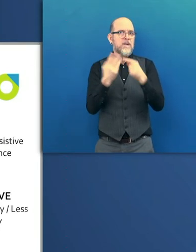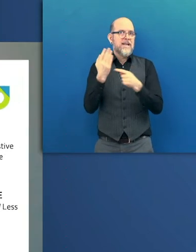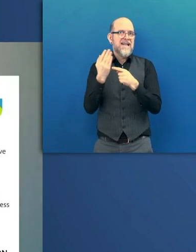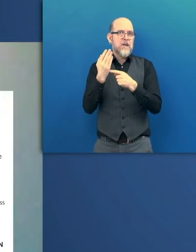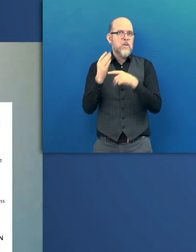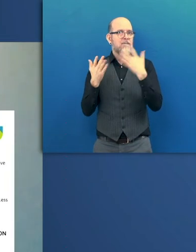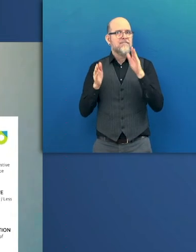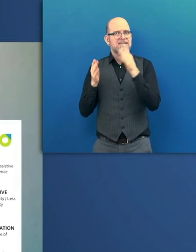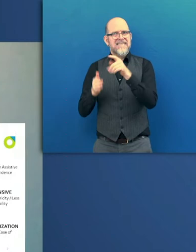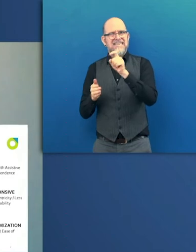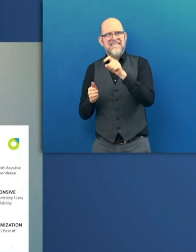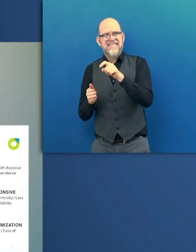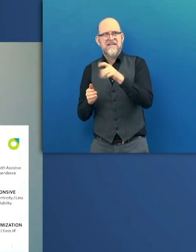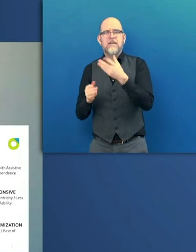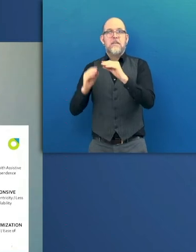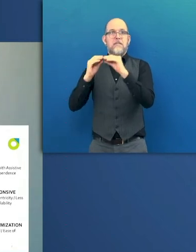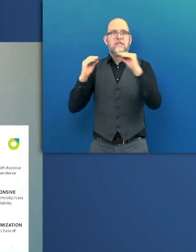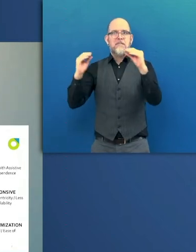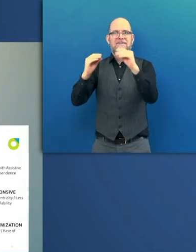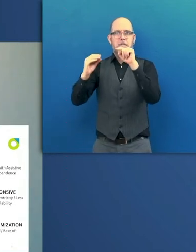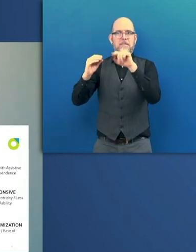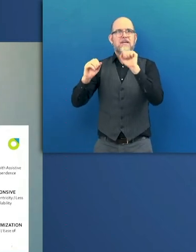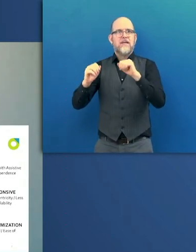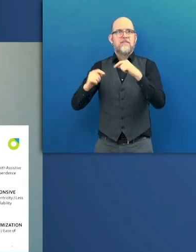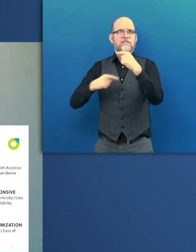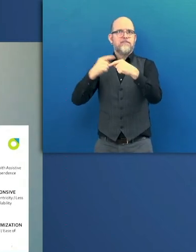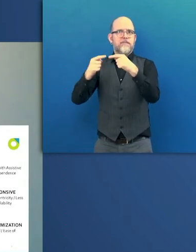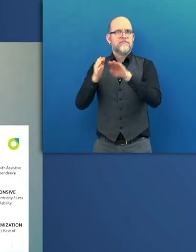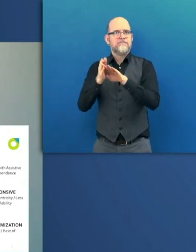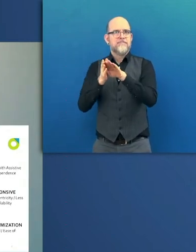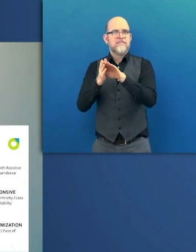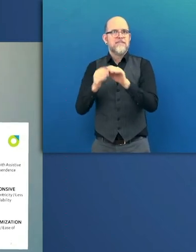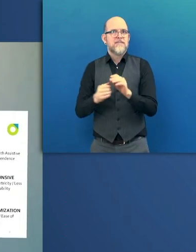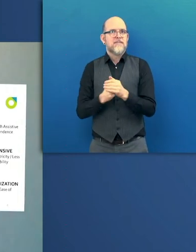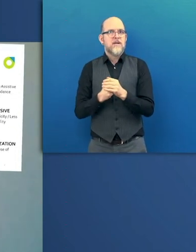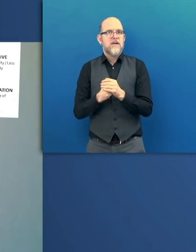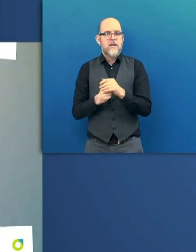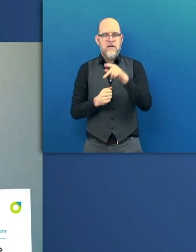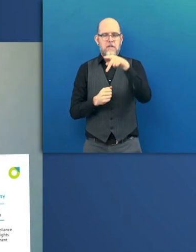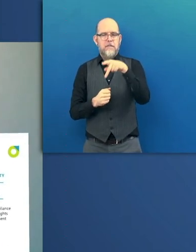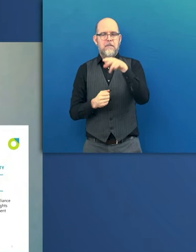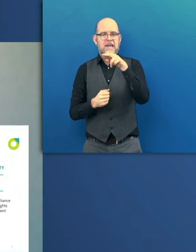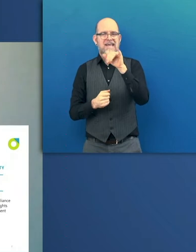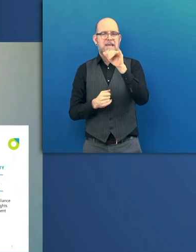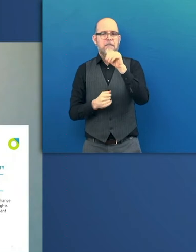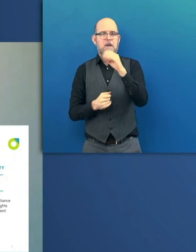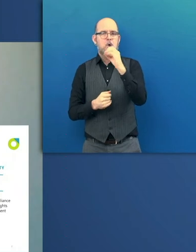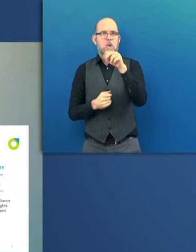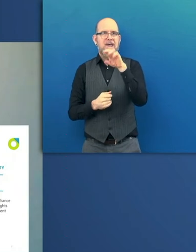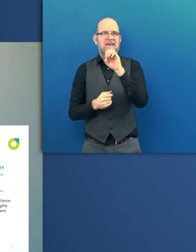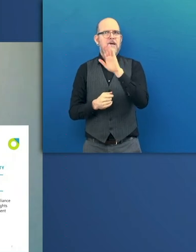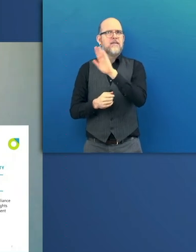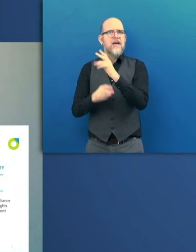our platform to life. And first is PIMCOR. PIMCOR is an Austrian